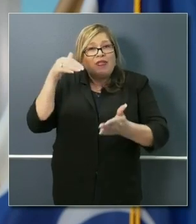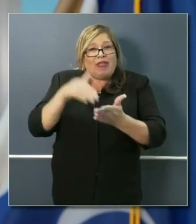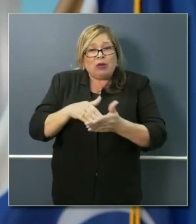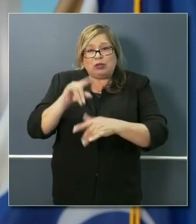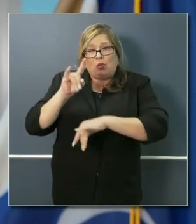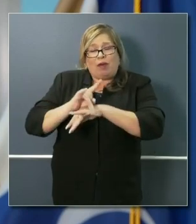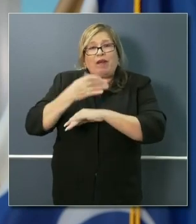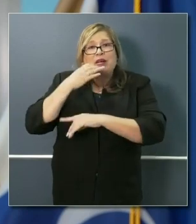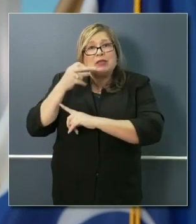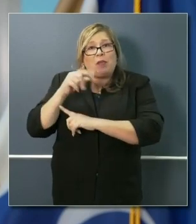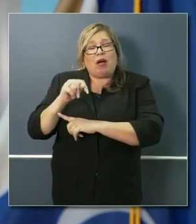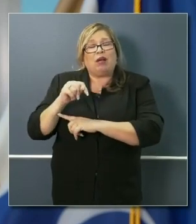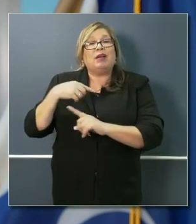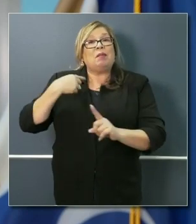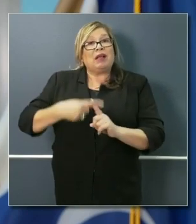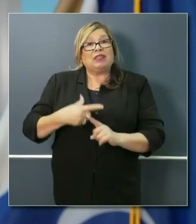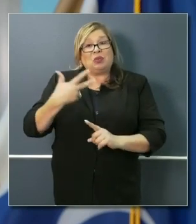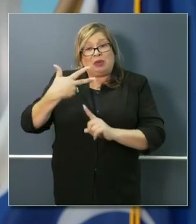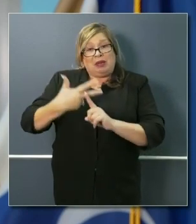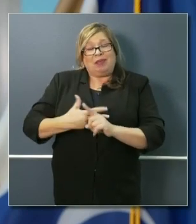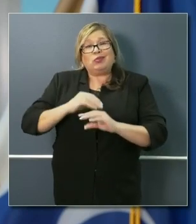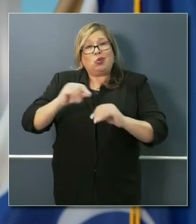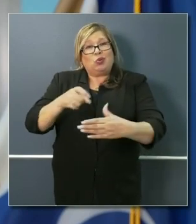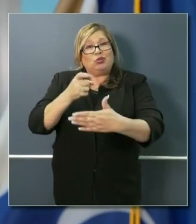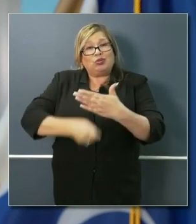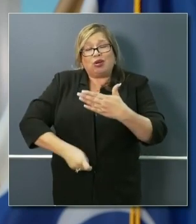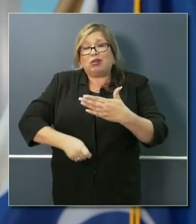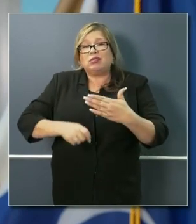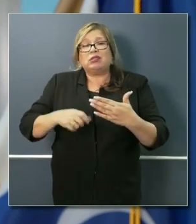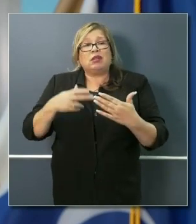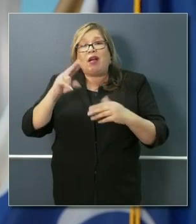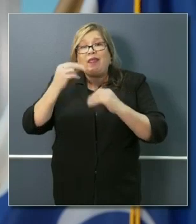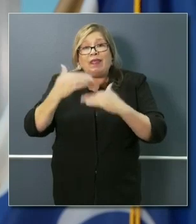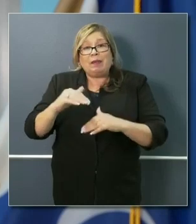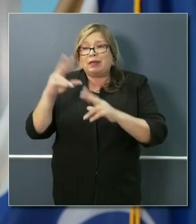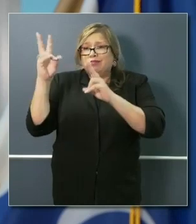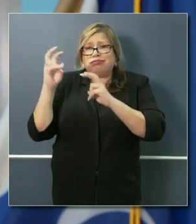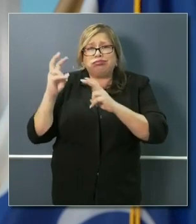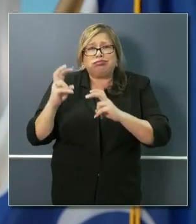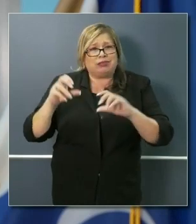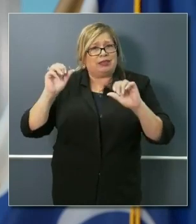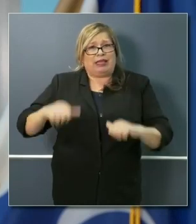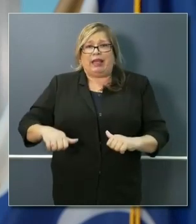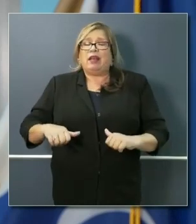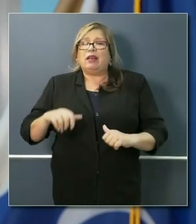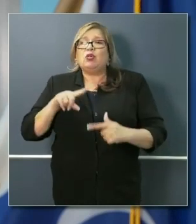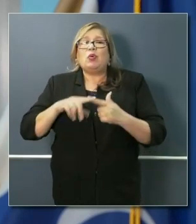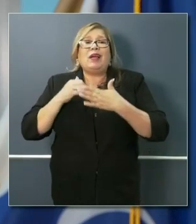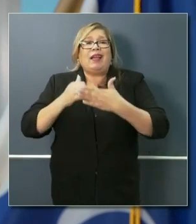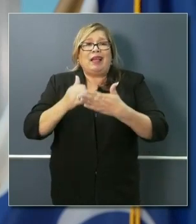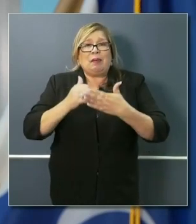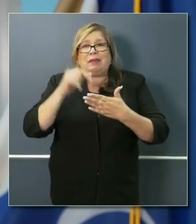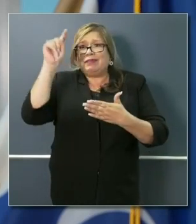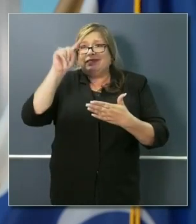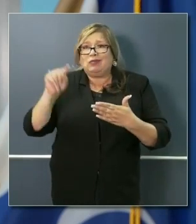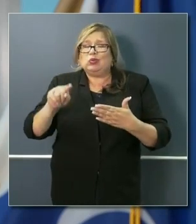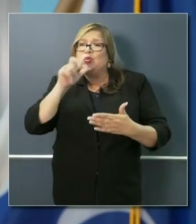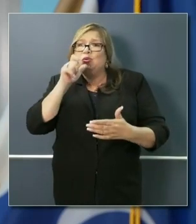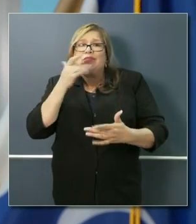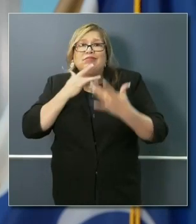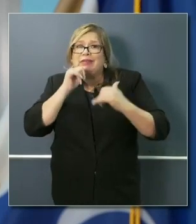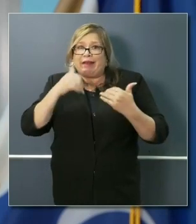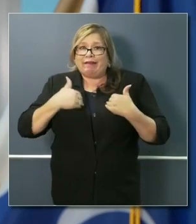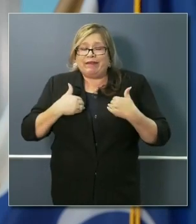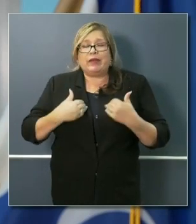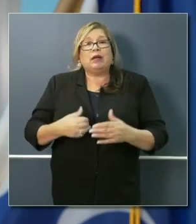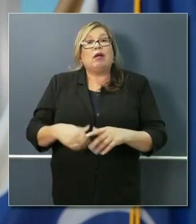months of free, unlimited data and downloads that they're providing so we can address some of those vulnerabilities throughout the state, and